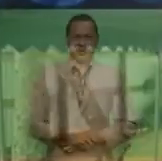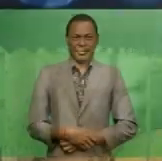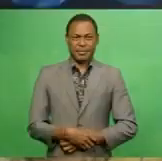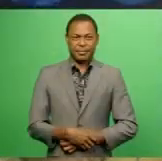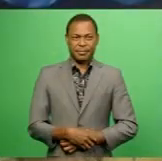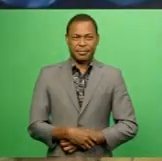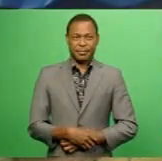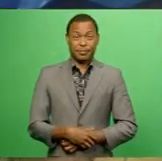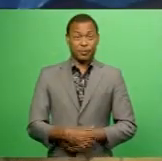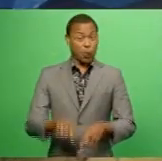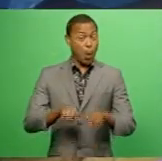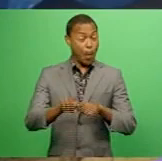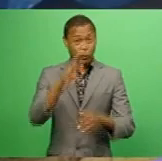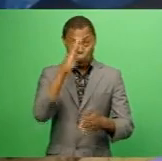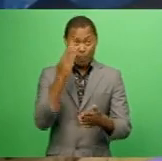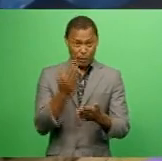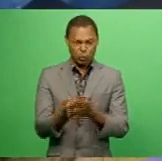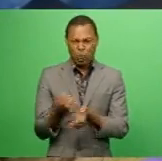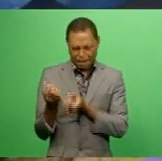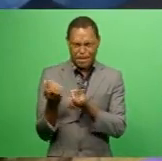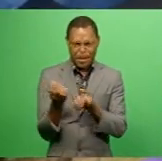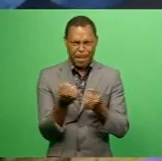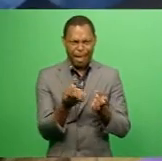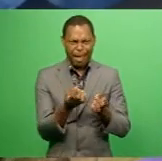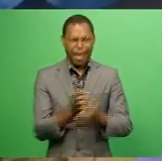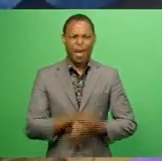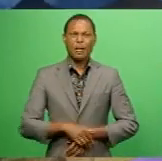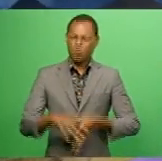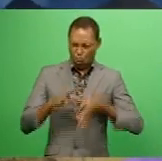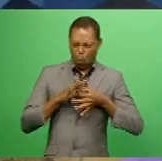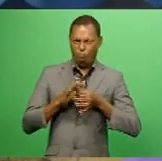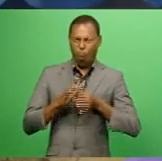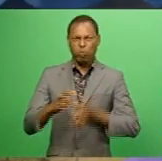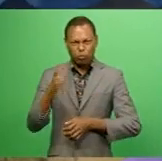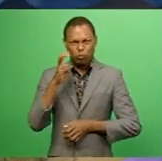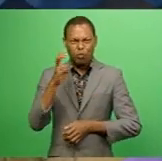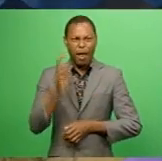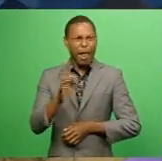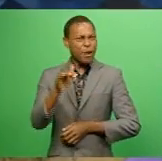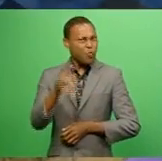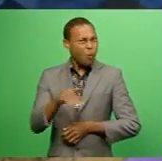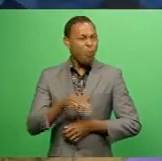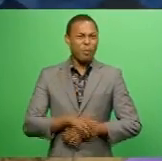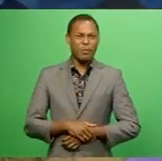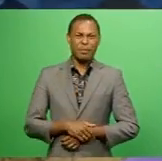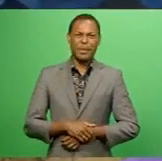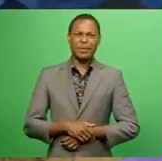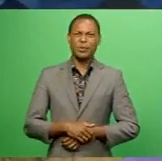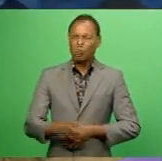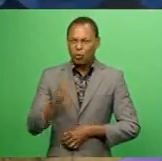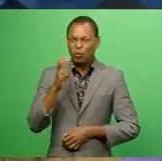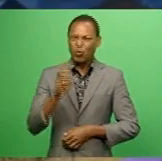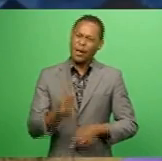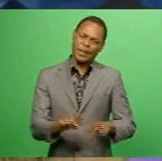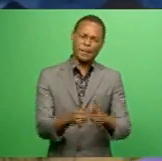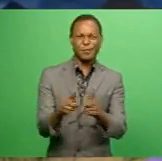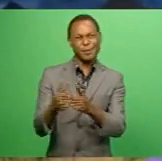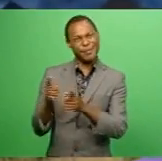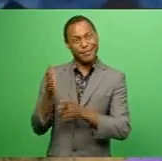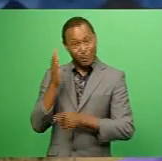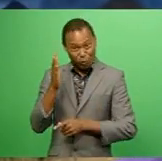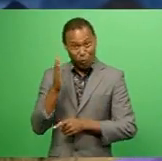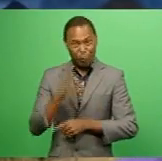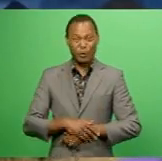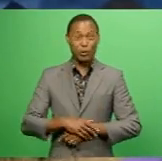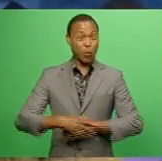Most of the students, they prepare well. They've been doing their own training at home. They've been doing their own training on their different schools. That's